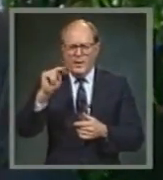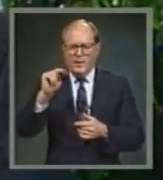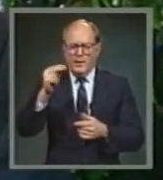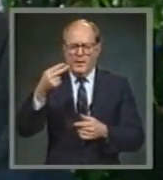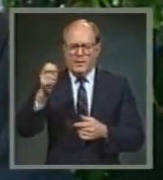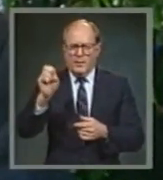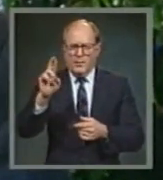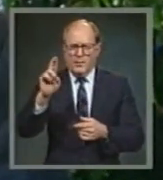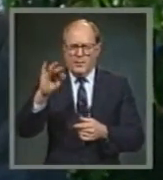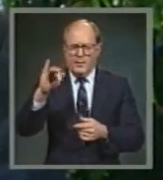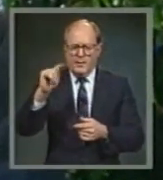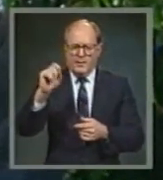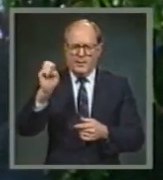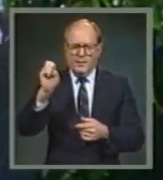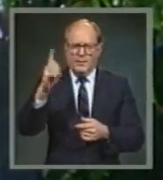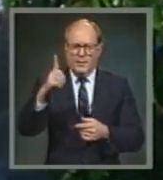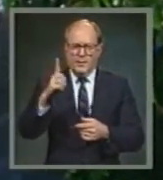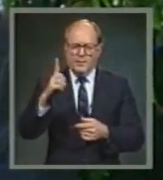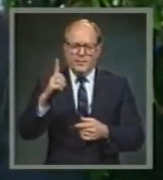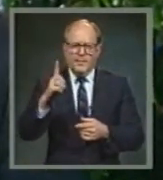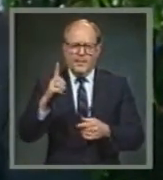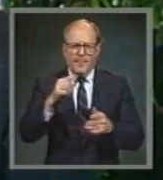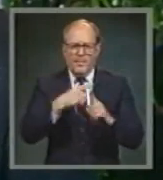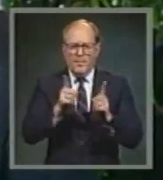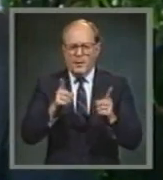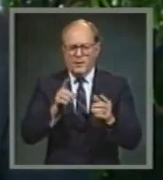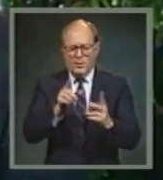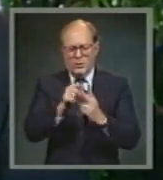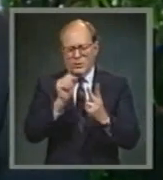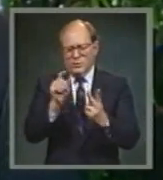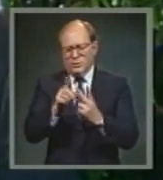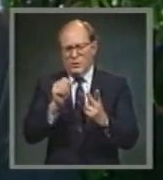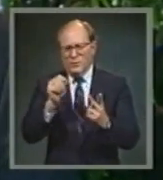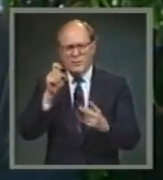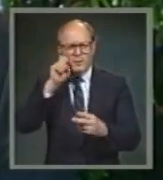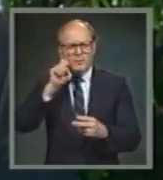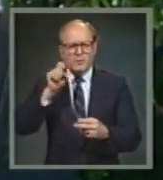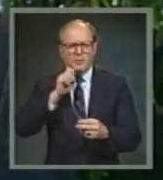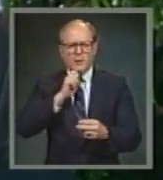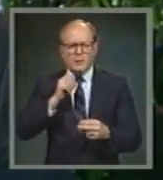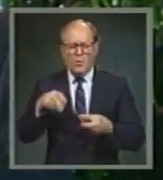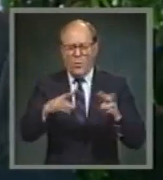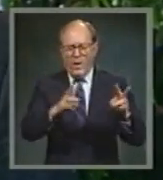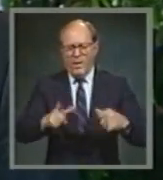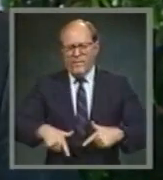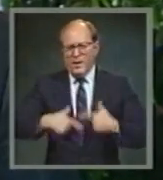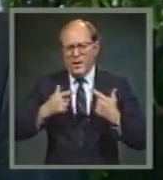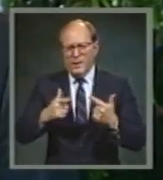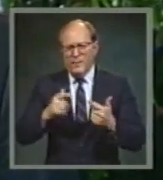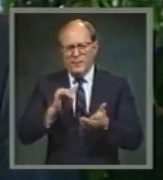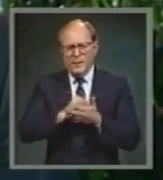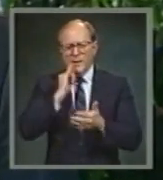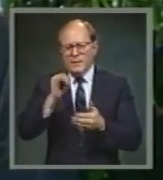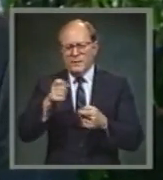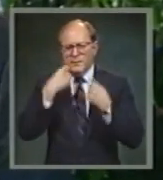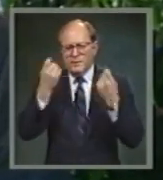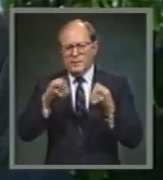to a unique brain structure, but a chosen sexual orientation that is sin.